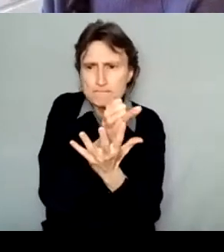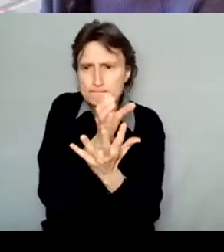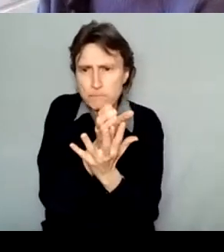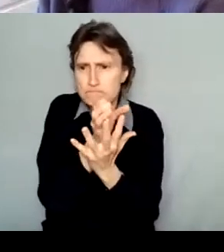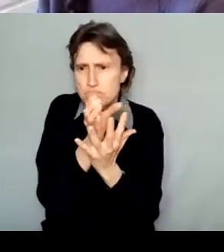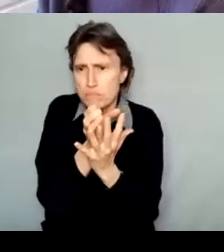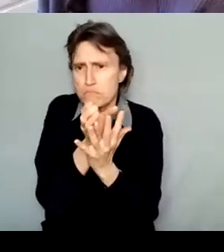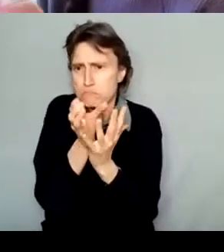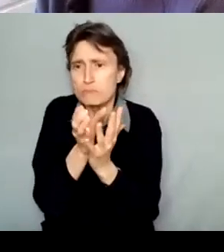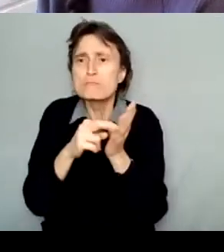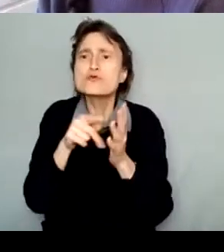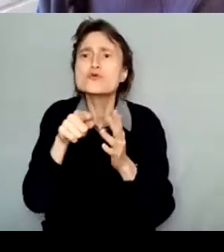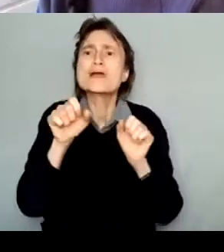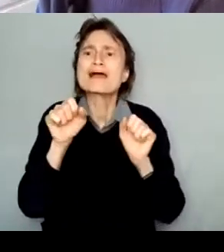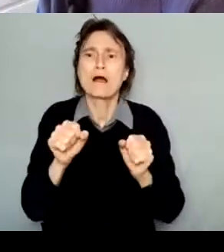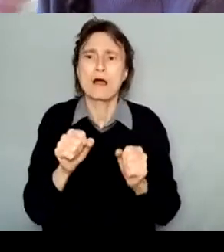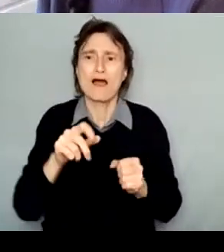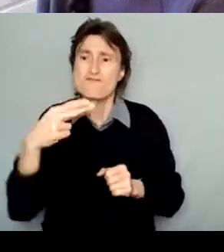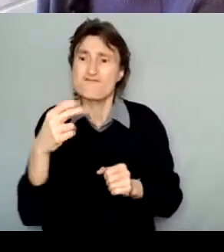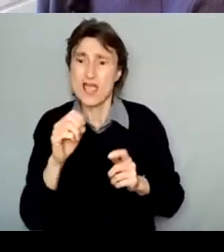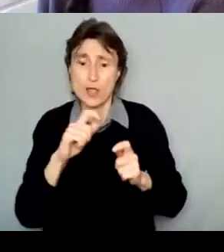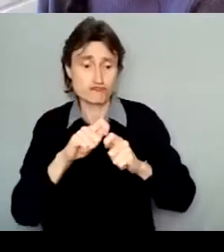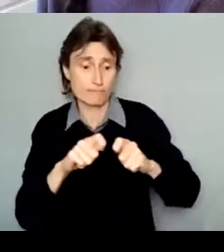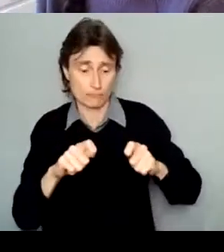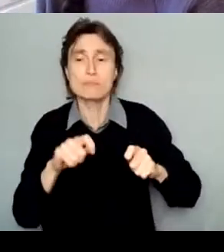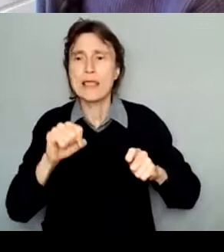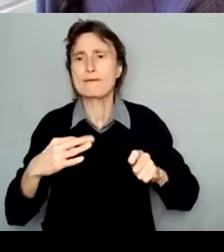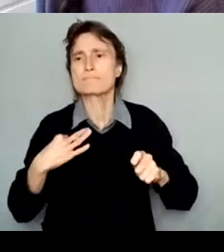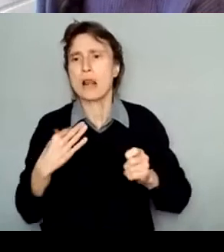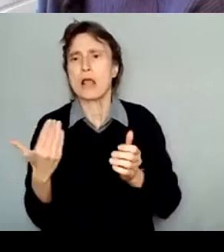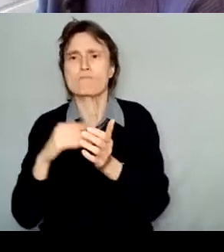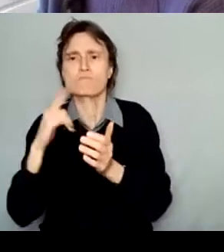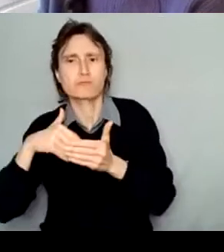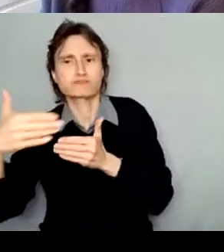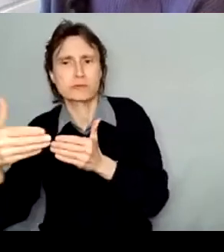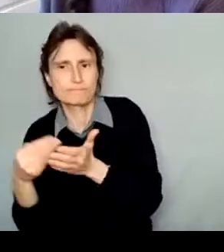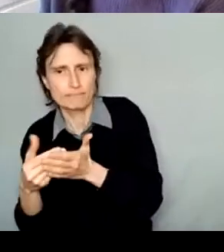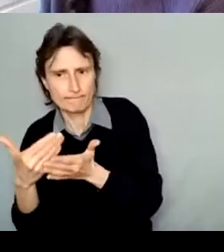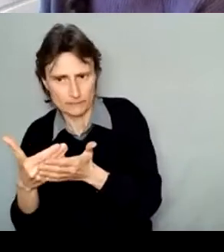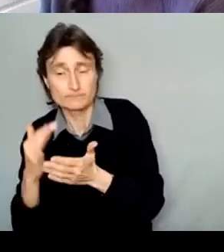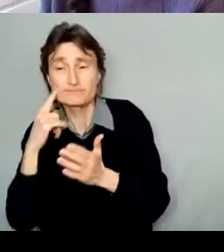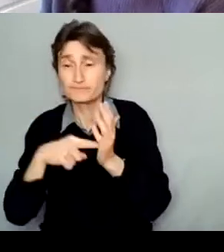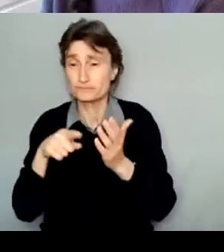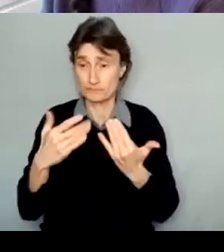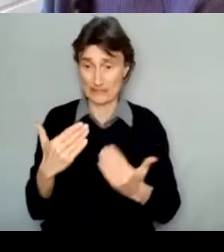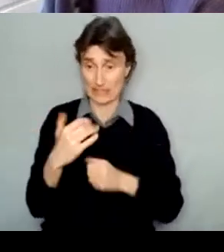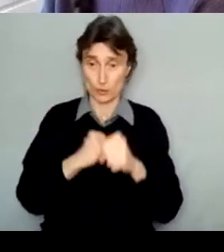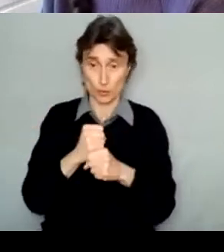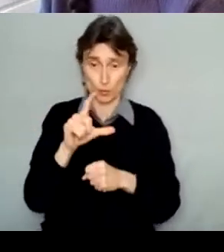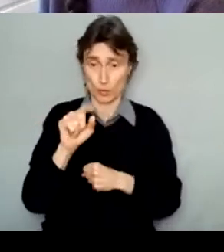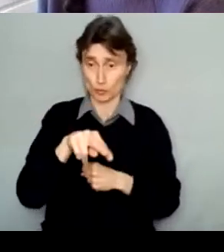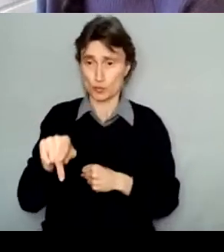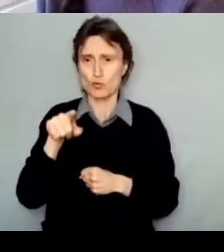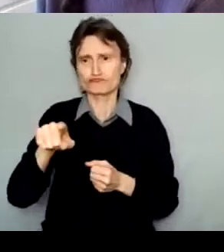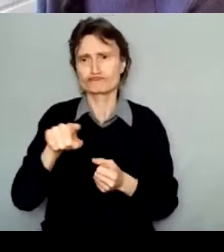in future years for future phases. So an example might be that you apply this year for the pre-production